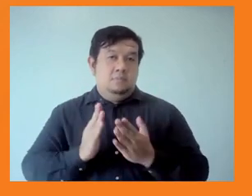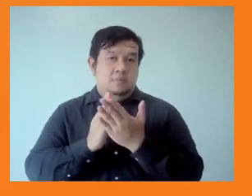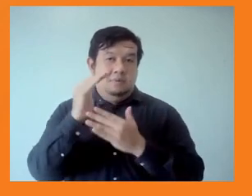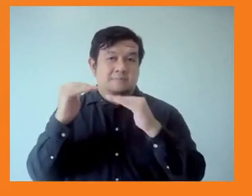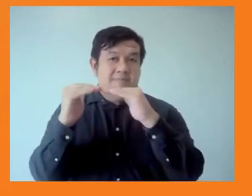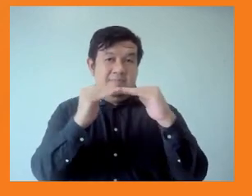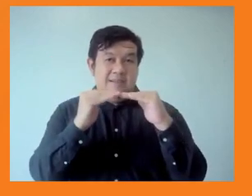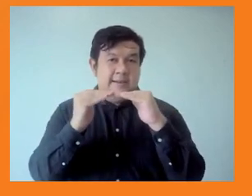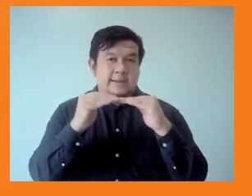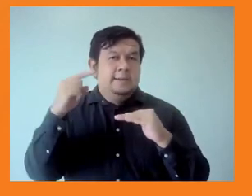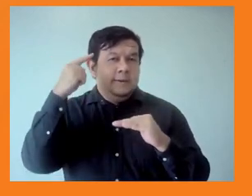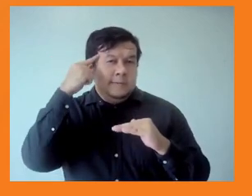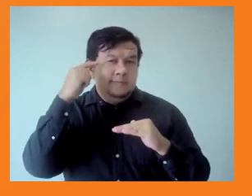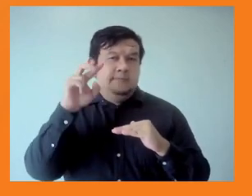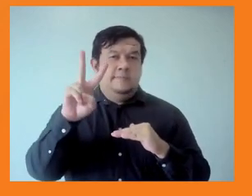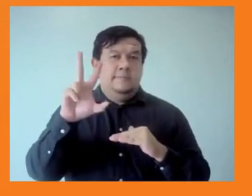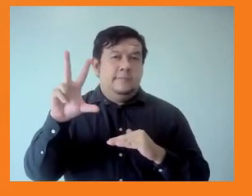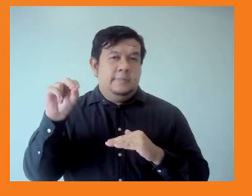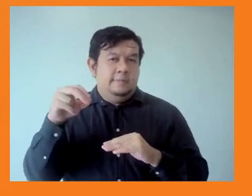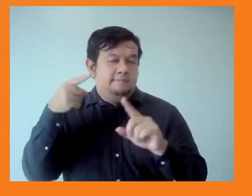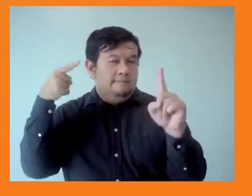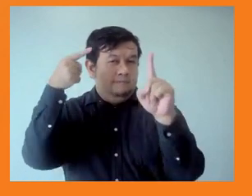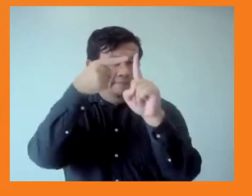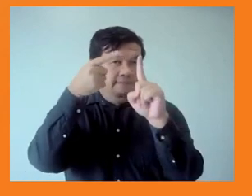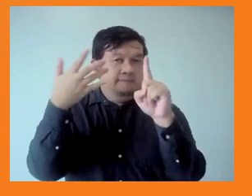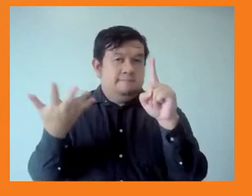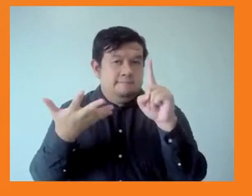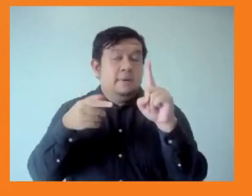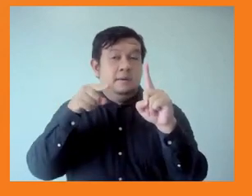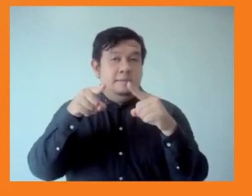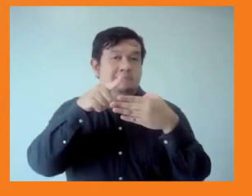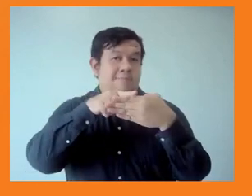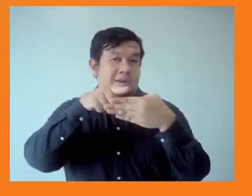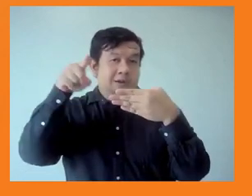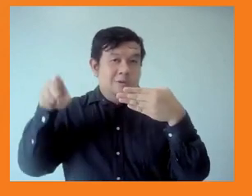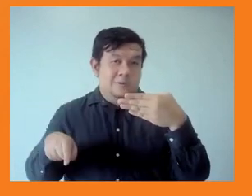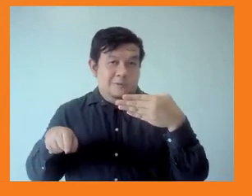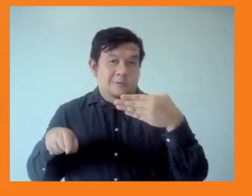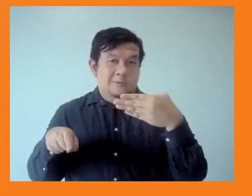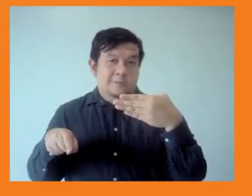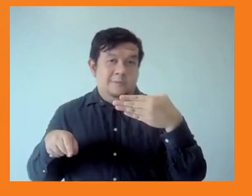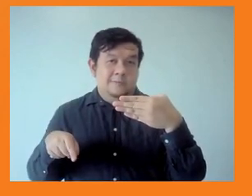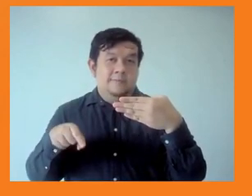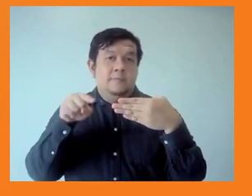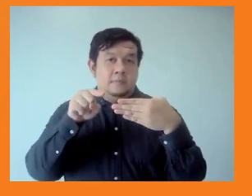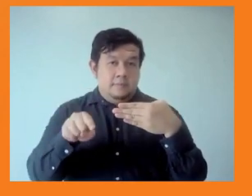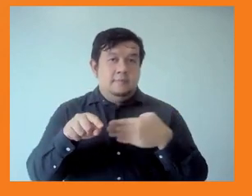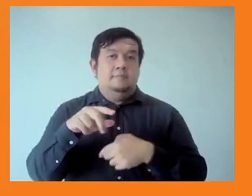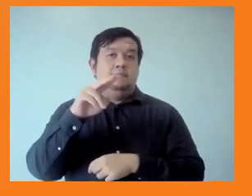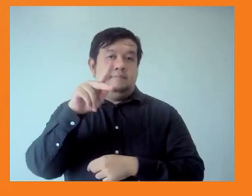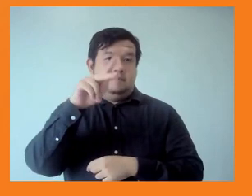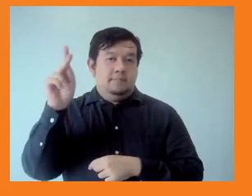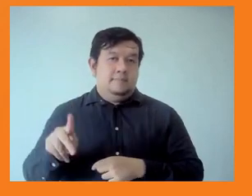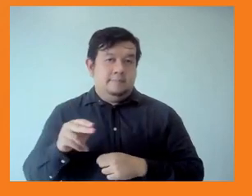it's going to achieve a prosperous, inclusive, resilient and sustainable Asia and the Pacific, and sustain its efforts to eradicate extreme